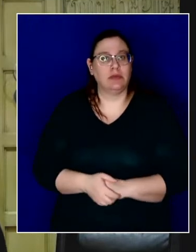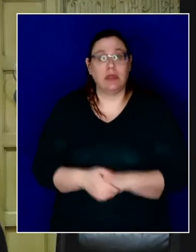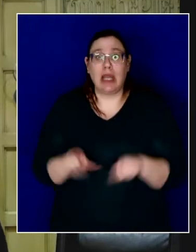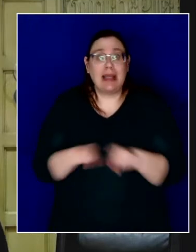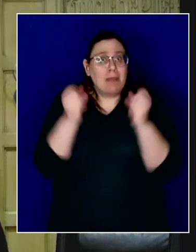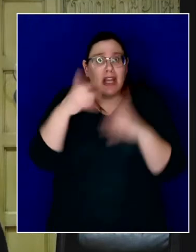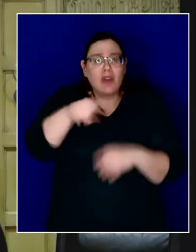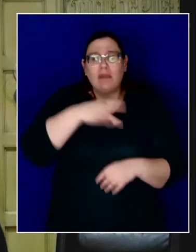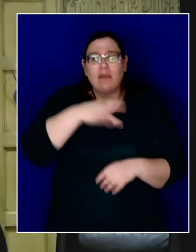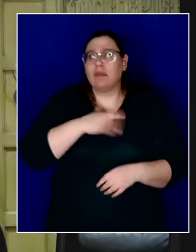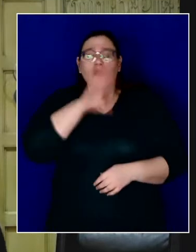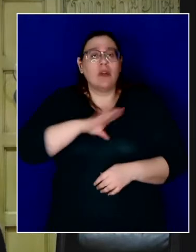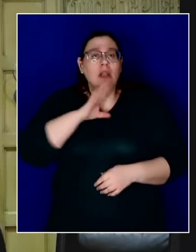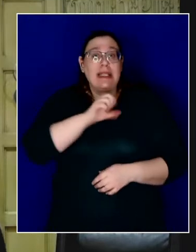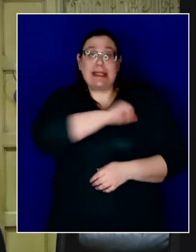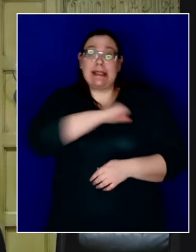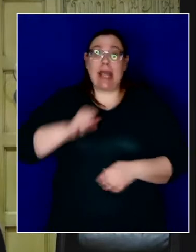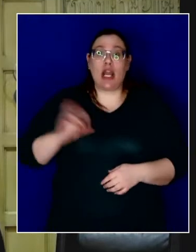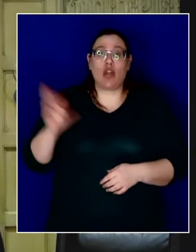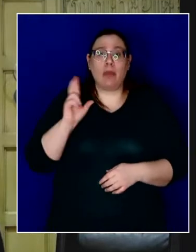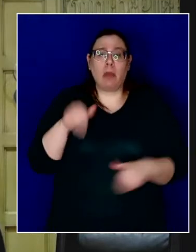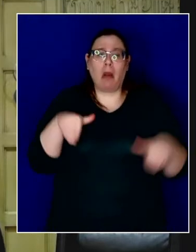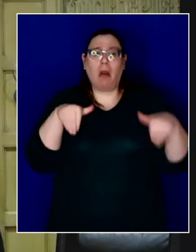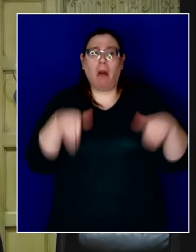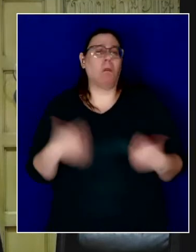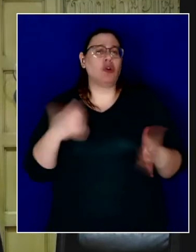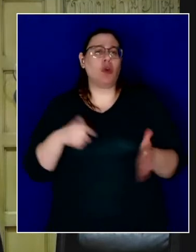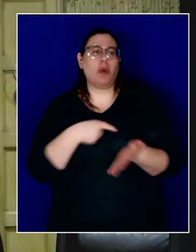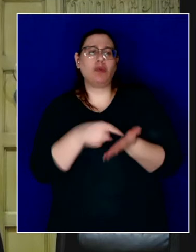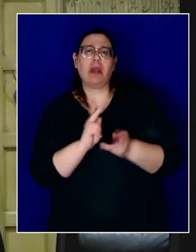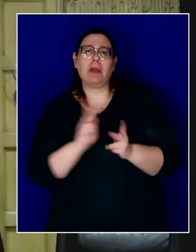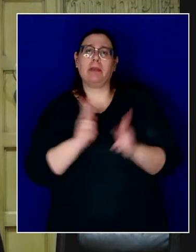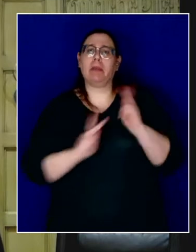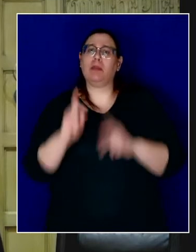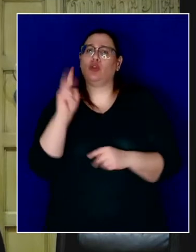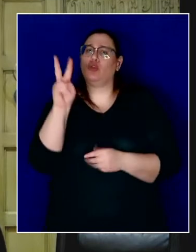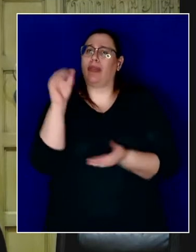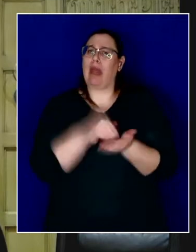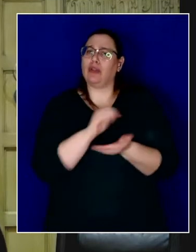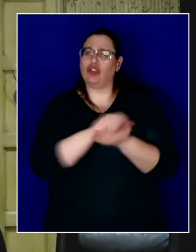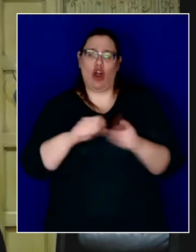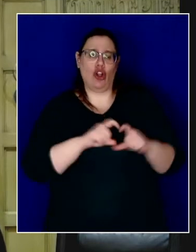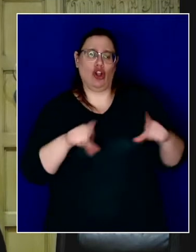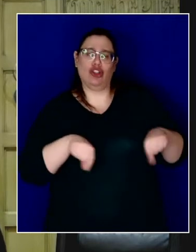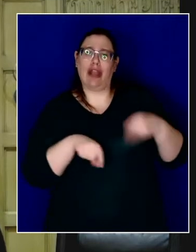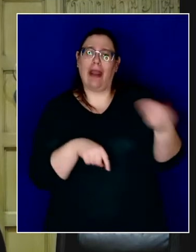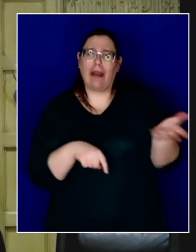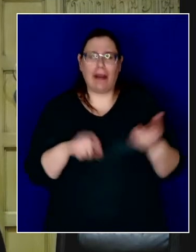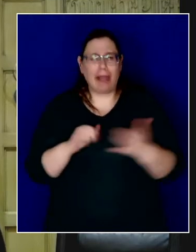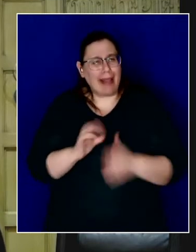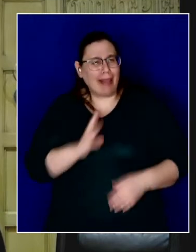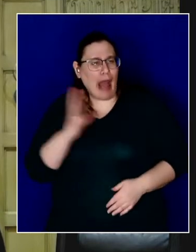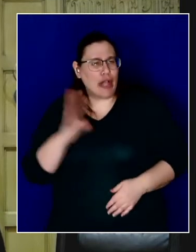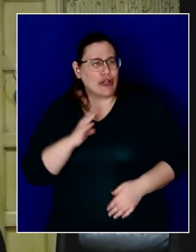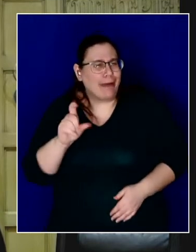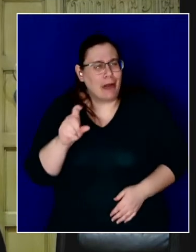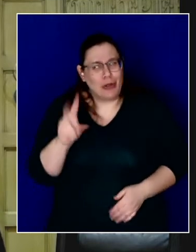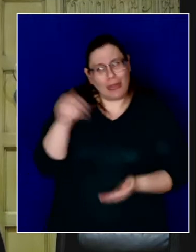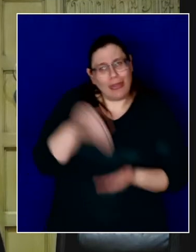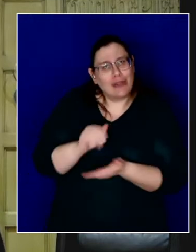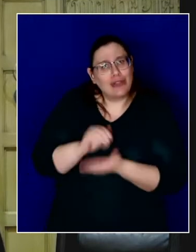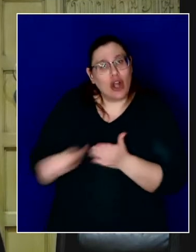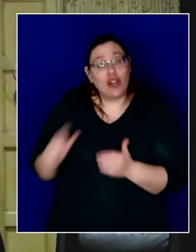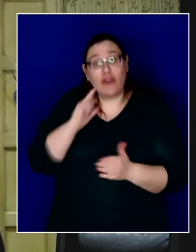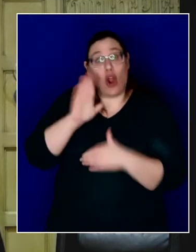frustrated that Senate Republicans are blocking $2,000 checks for Americans as if it's some luxury, $2,000, which for all